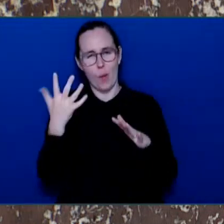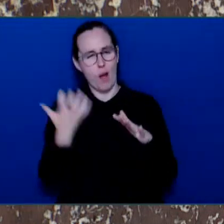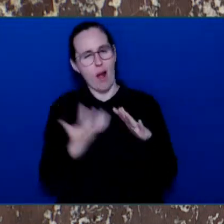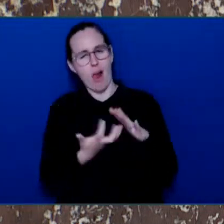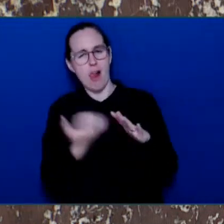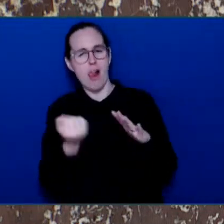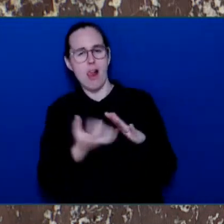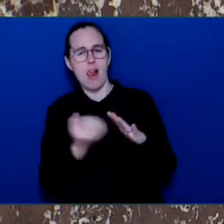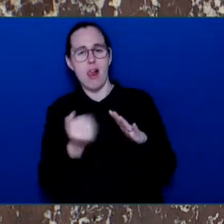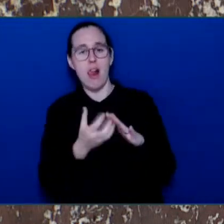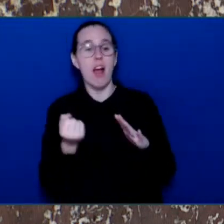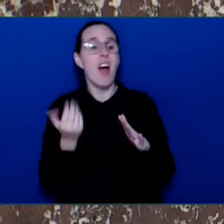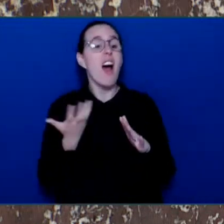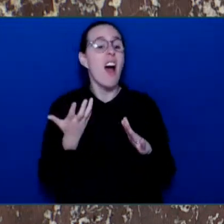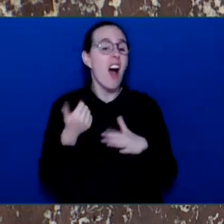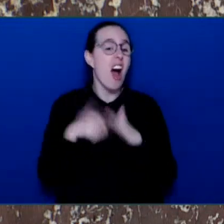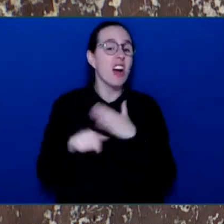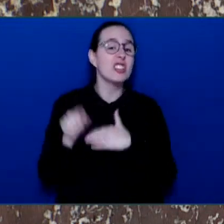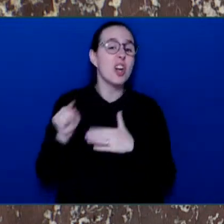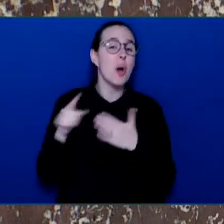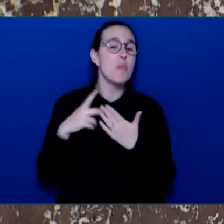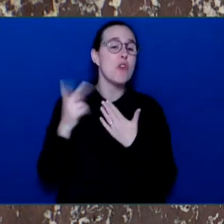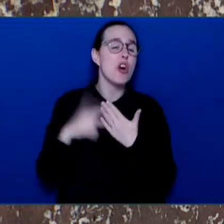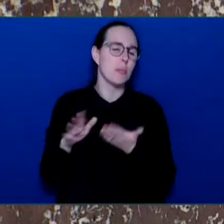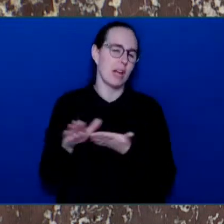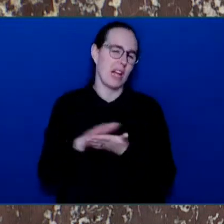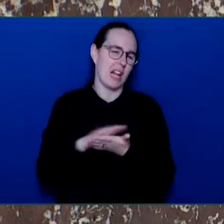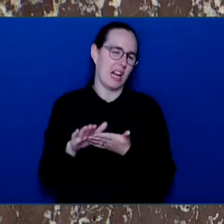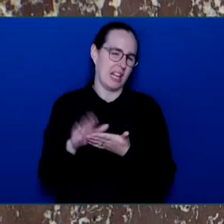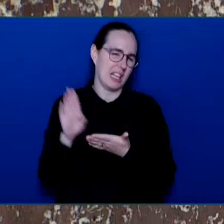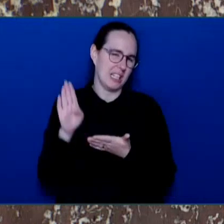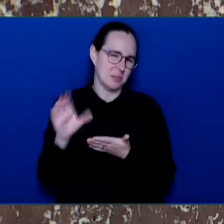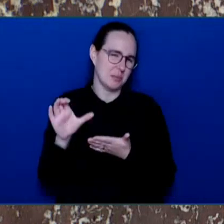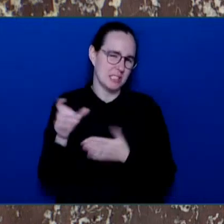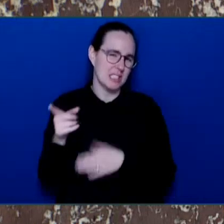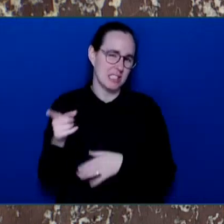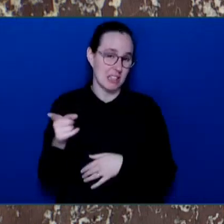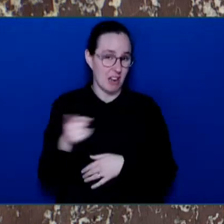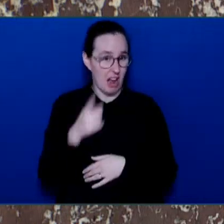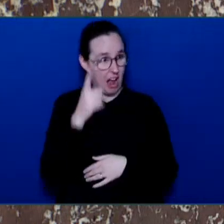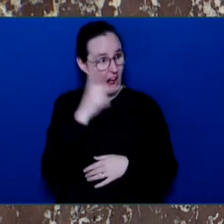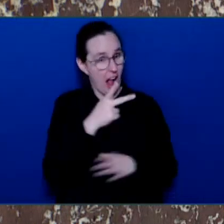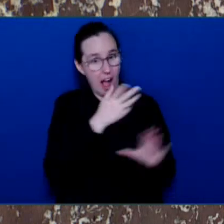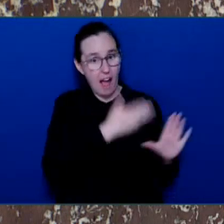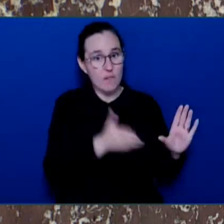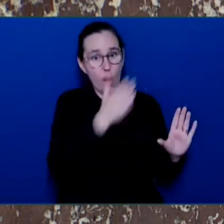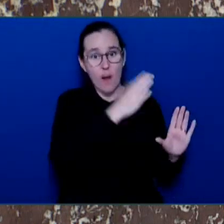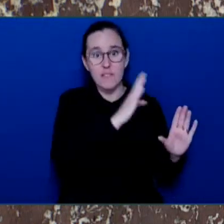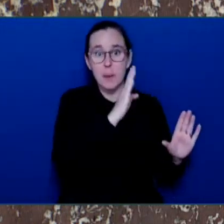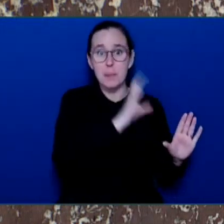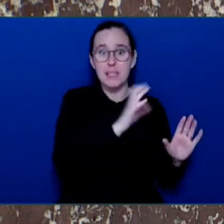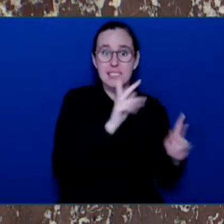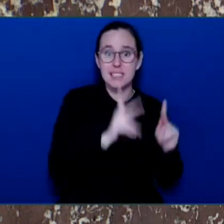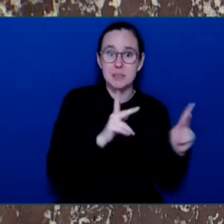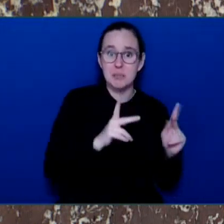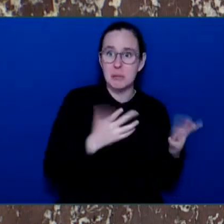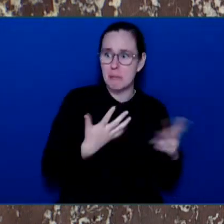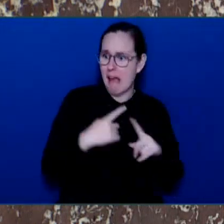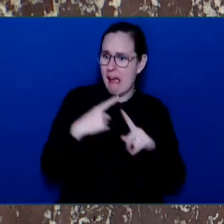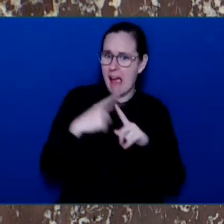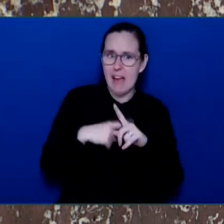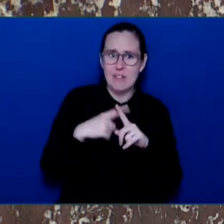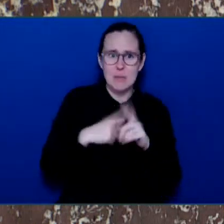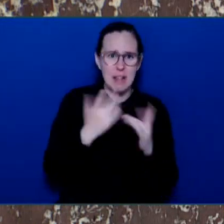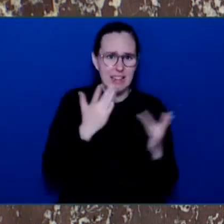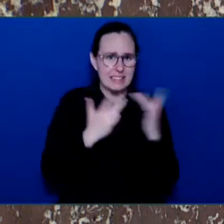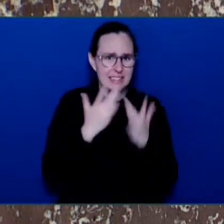While half of British Columbians are $200 or less a month away from paying their bills, and food bank usage is